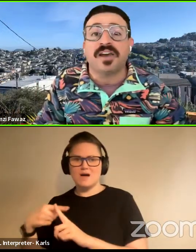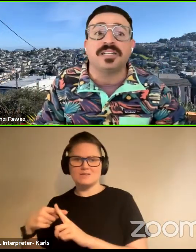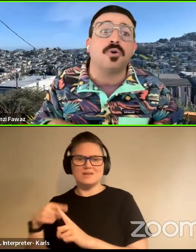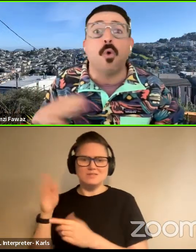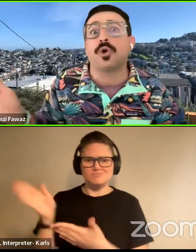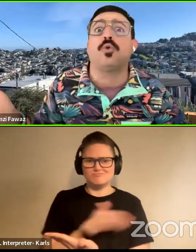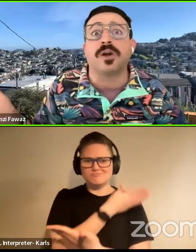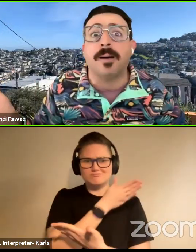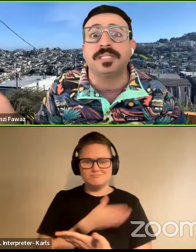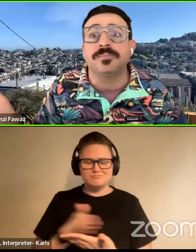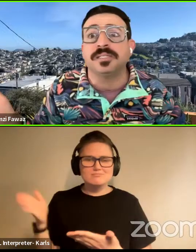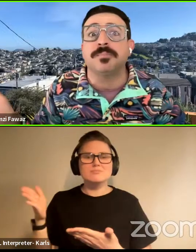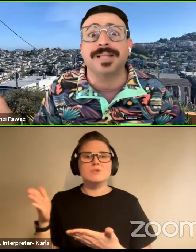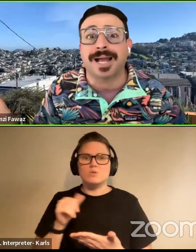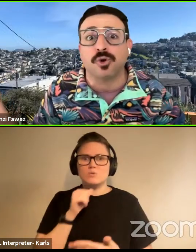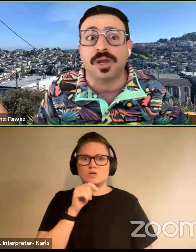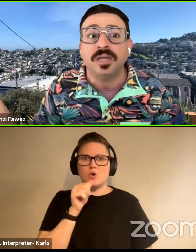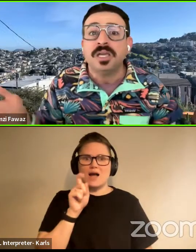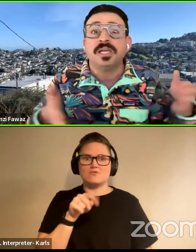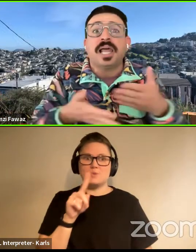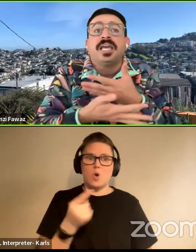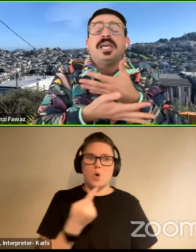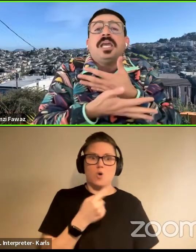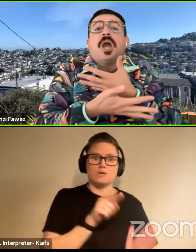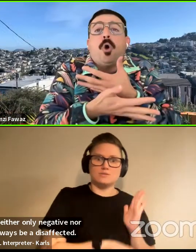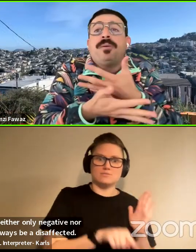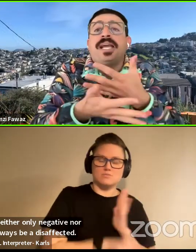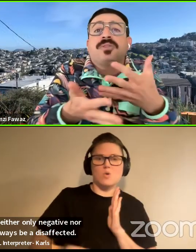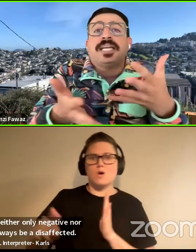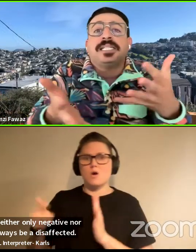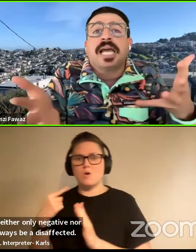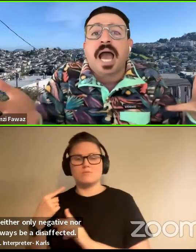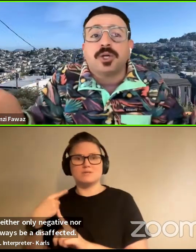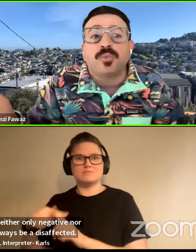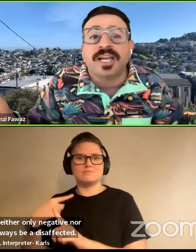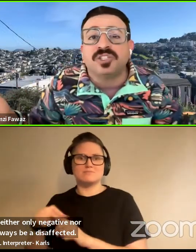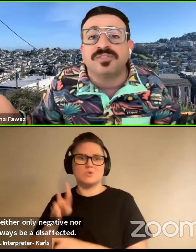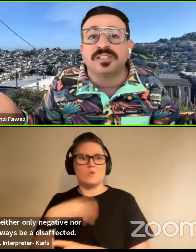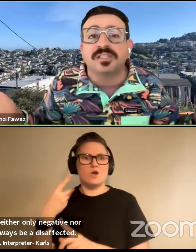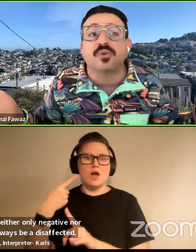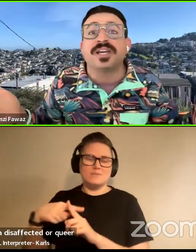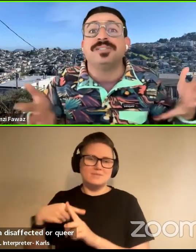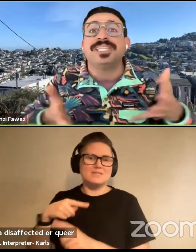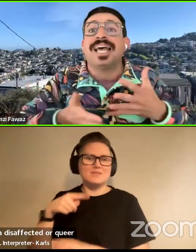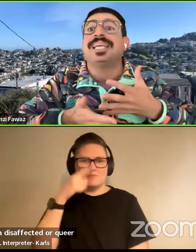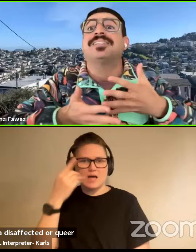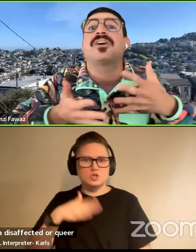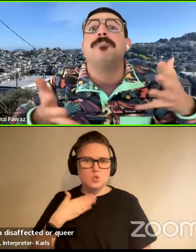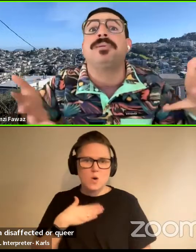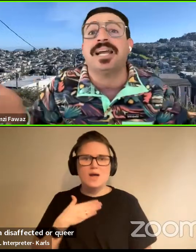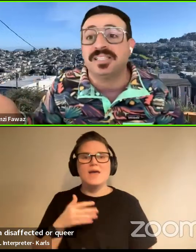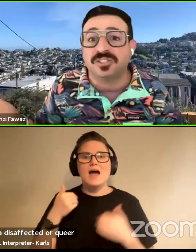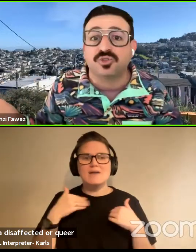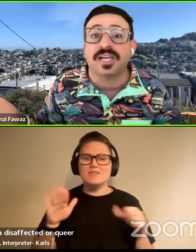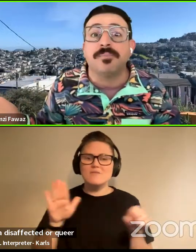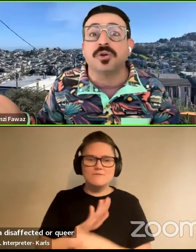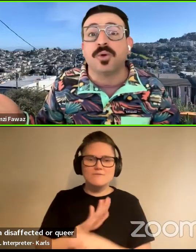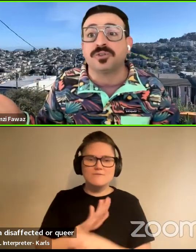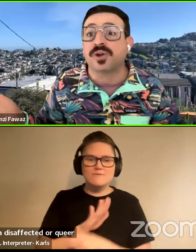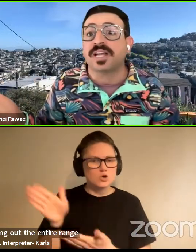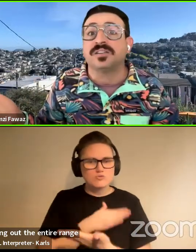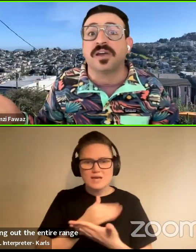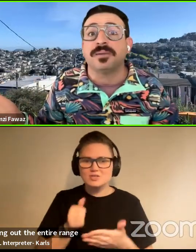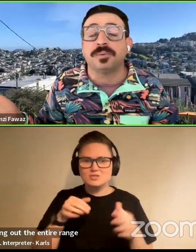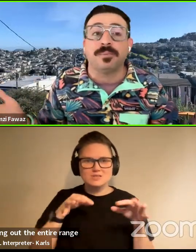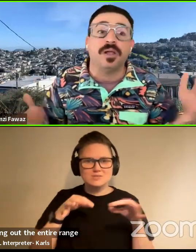always be a disaffected or queer optimism of black joy. Like, opening out the entire range of the sensorium, telling its complex history